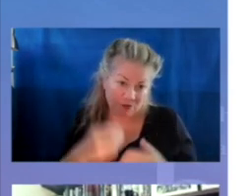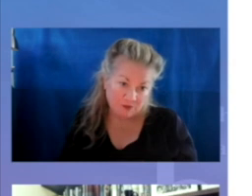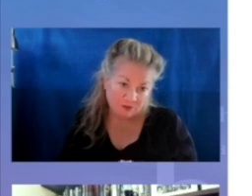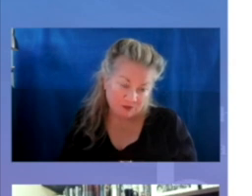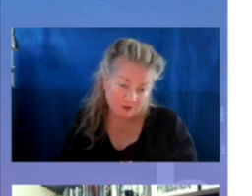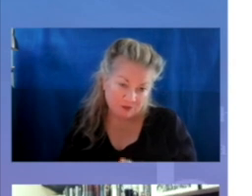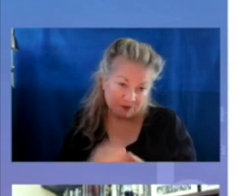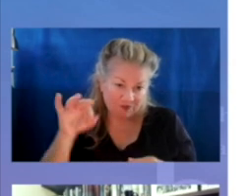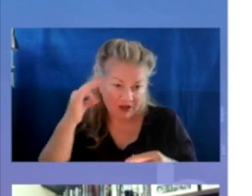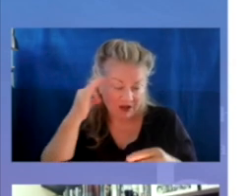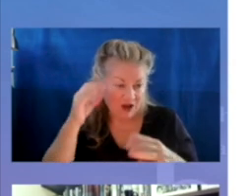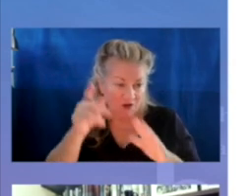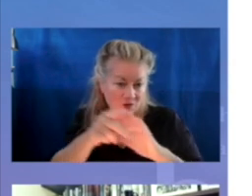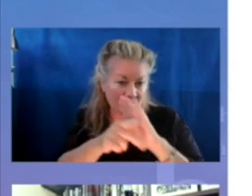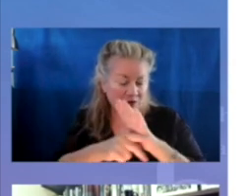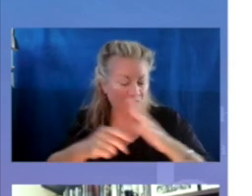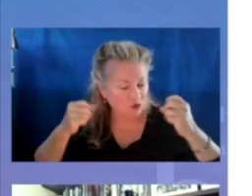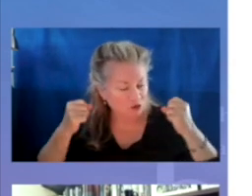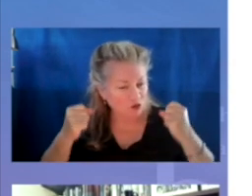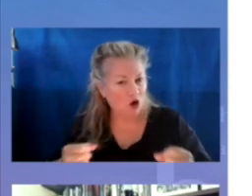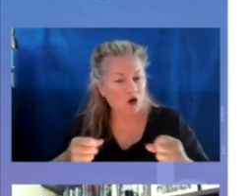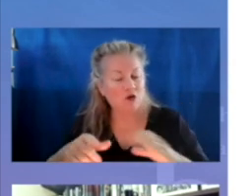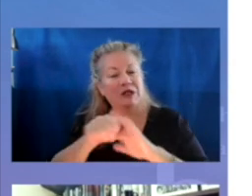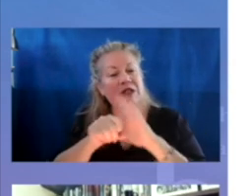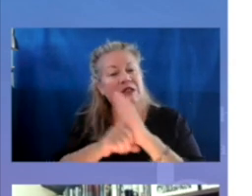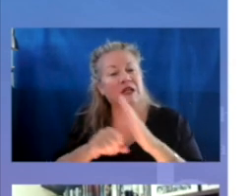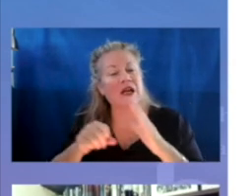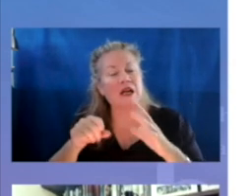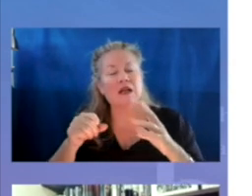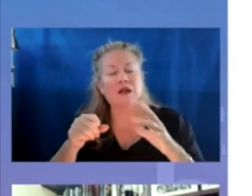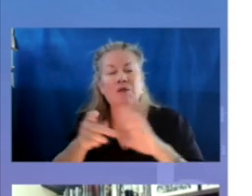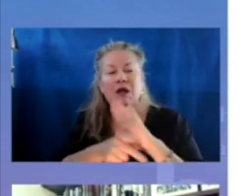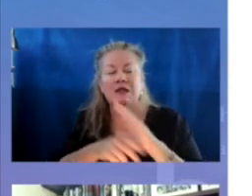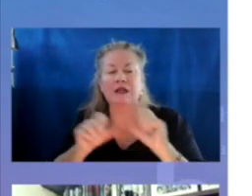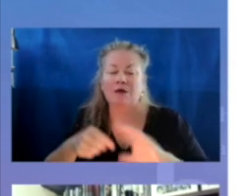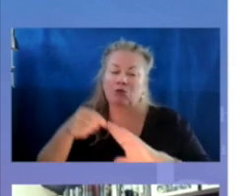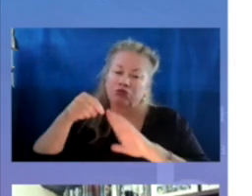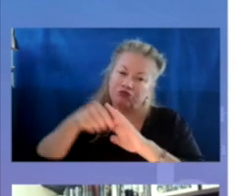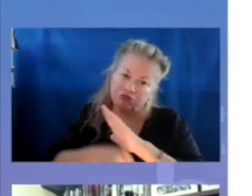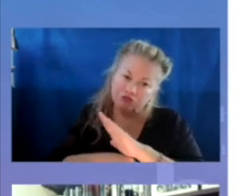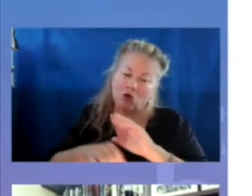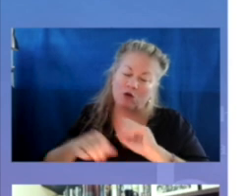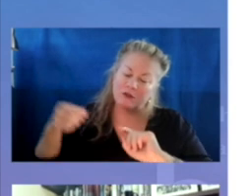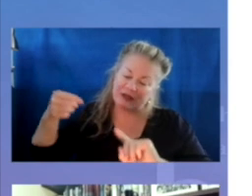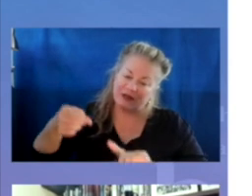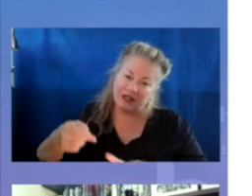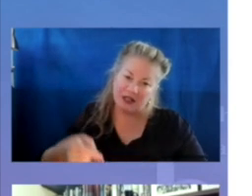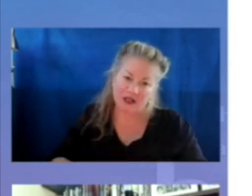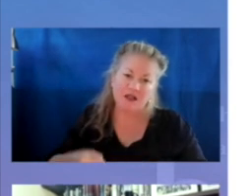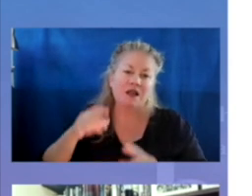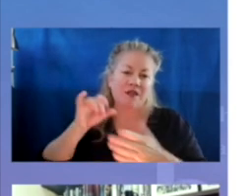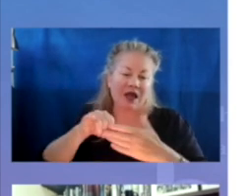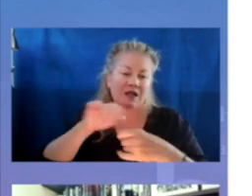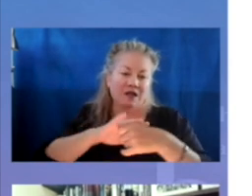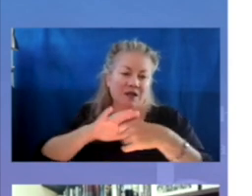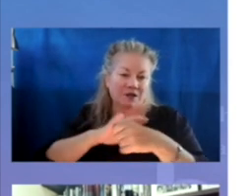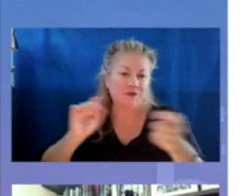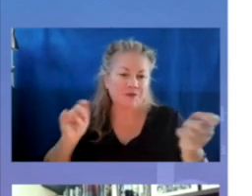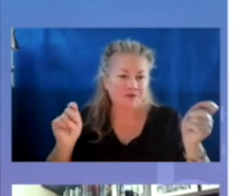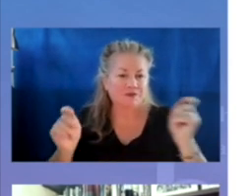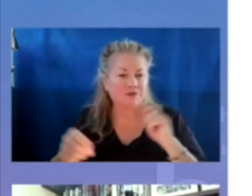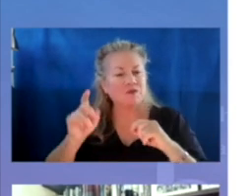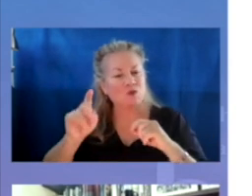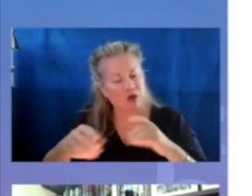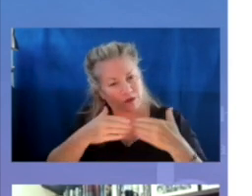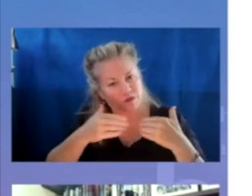federal policy is very strong, but the state policies can go much further and be more specific. And so that's an area of reform looking